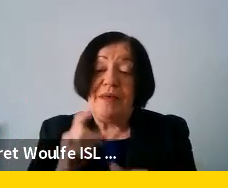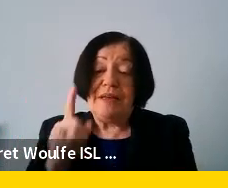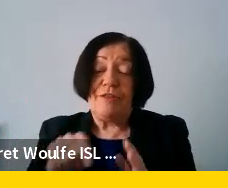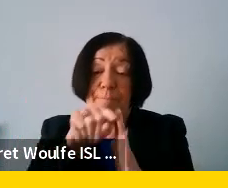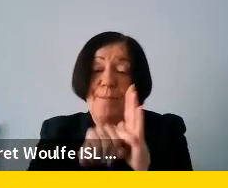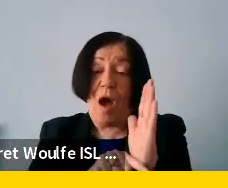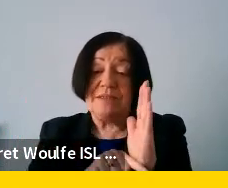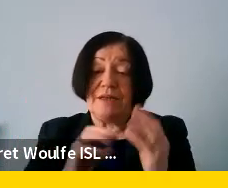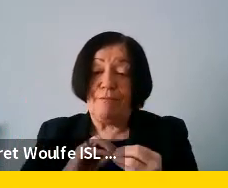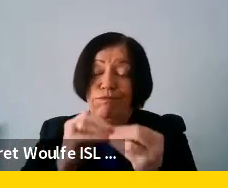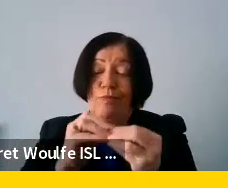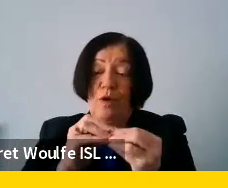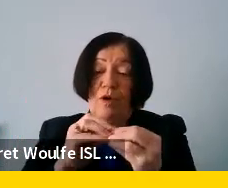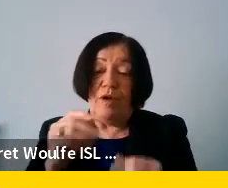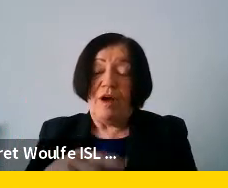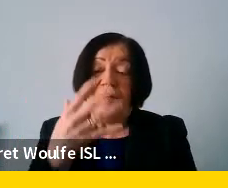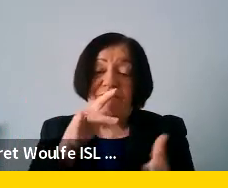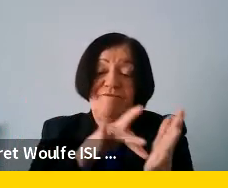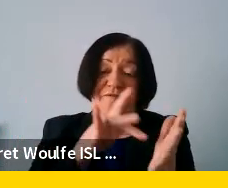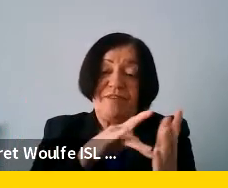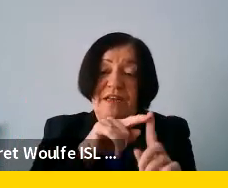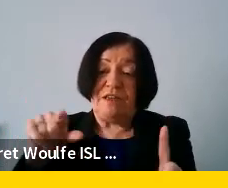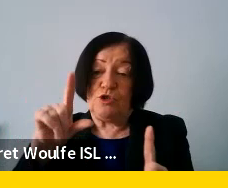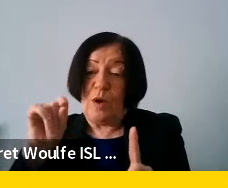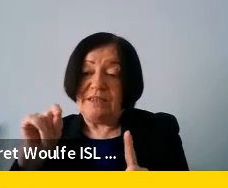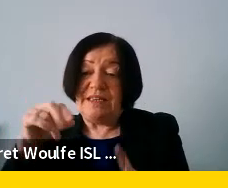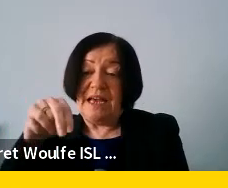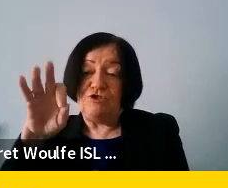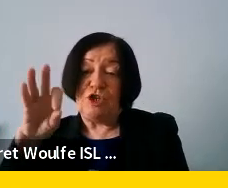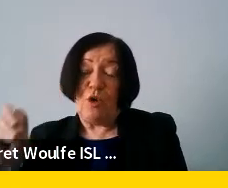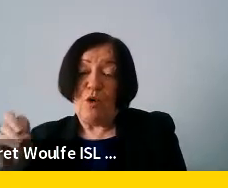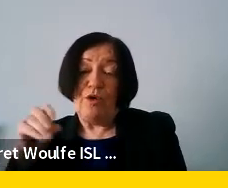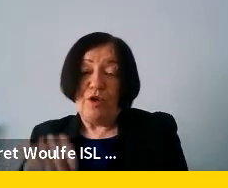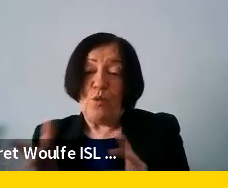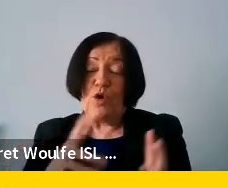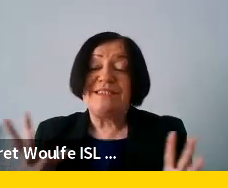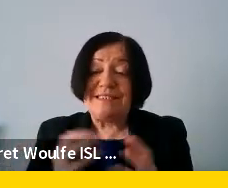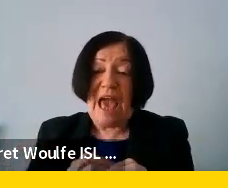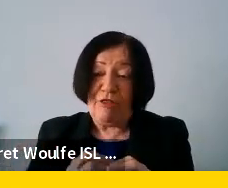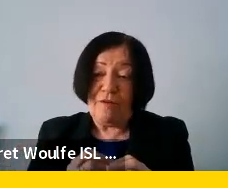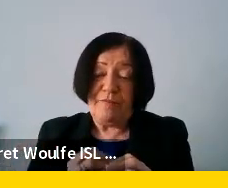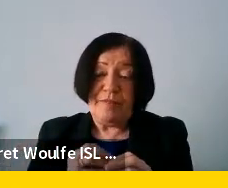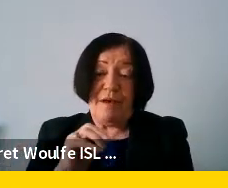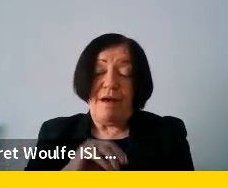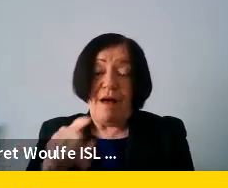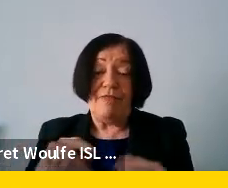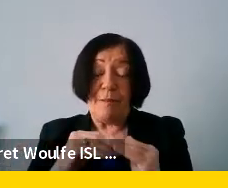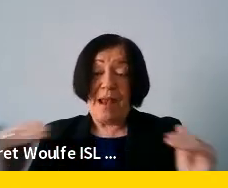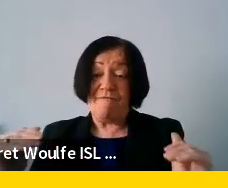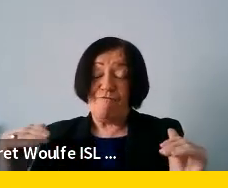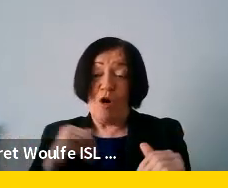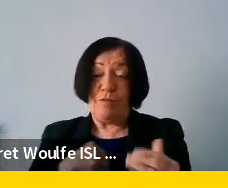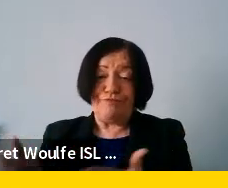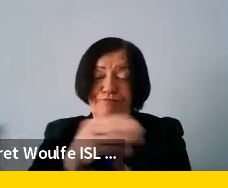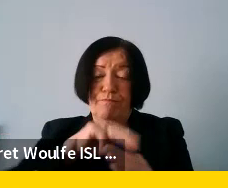policy formulation was composed of 15 to 20 ngos that worked together so on the platform we generated